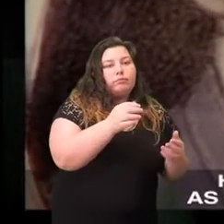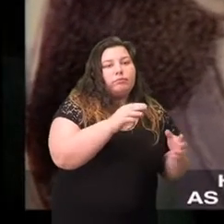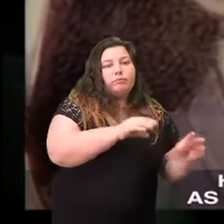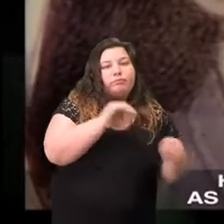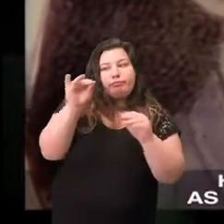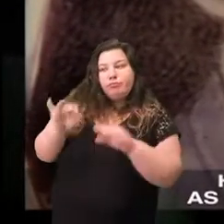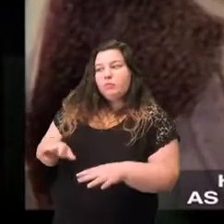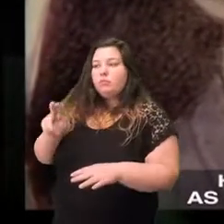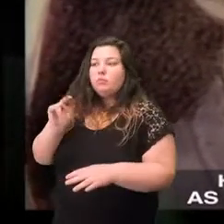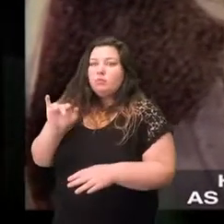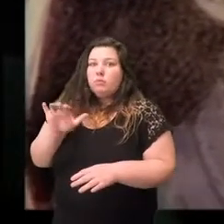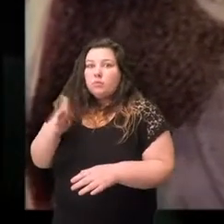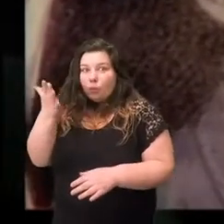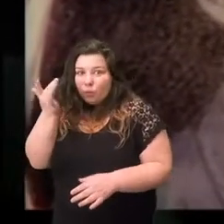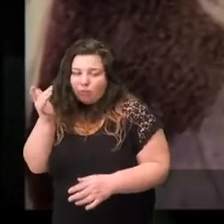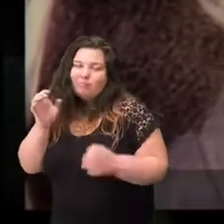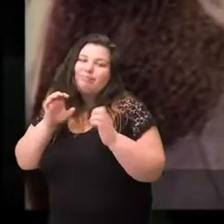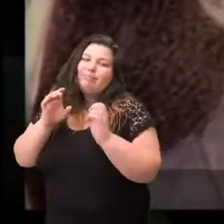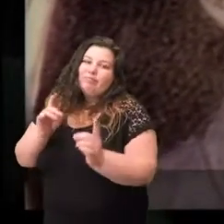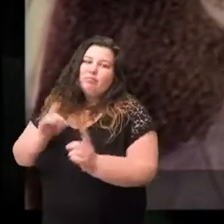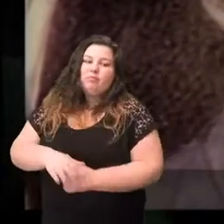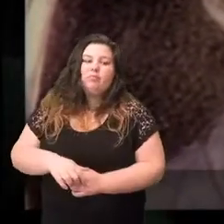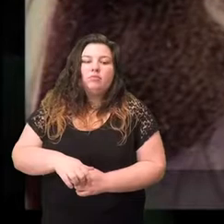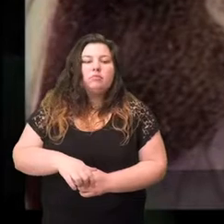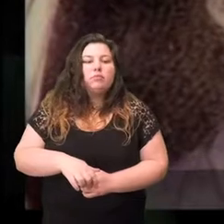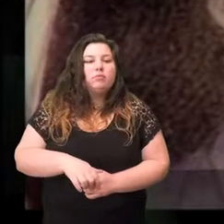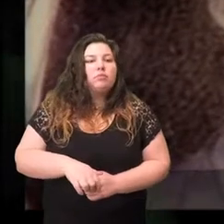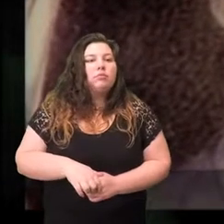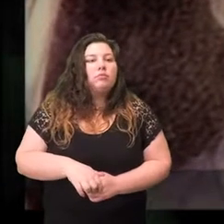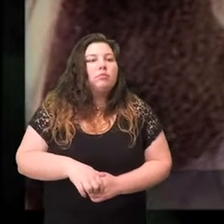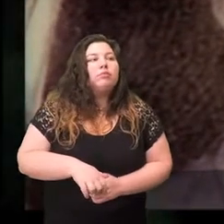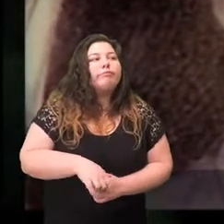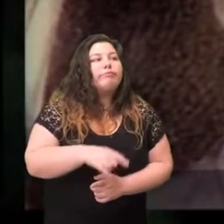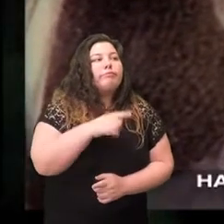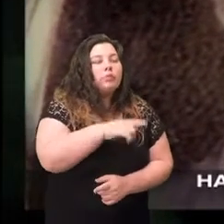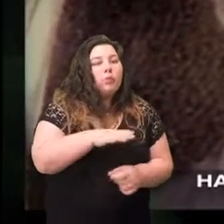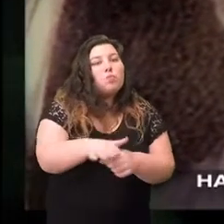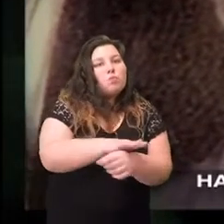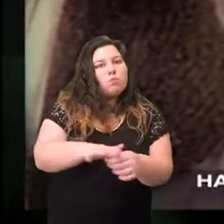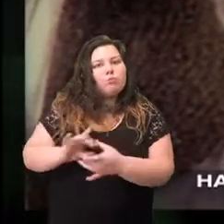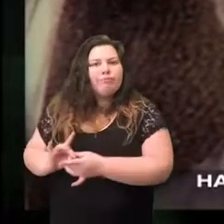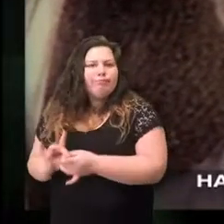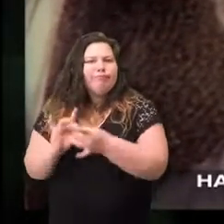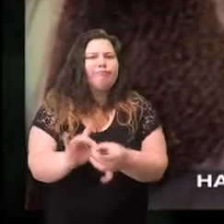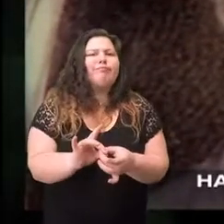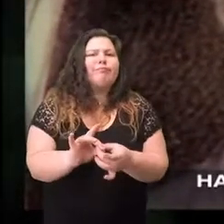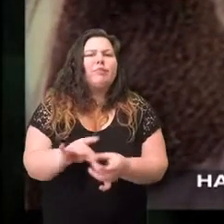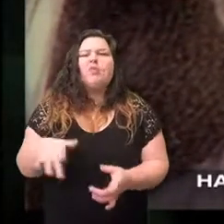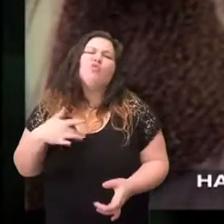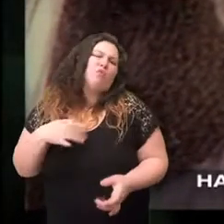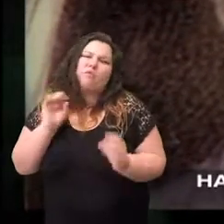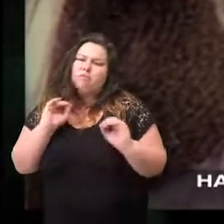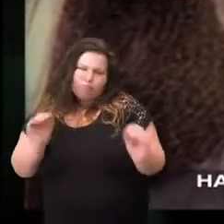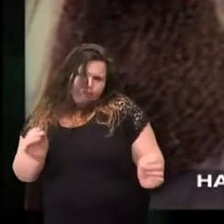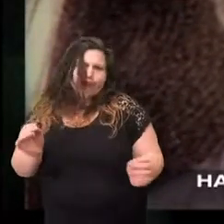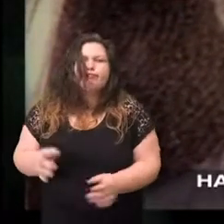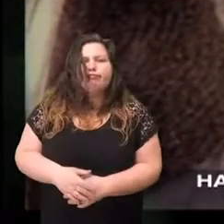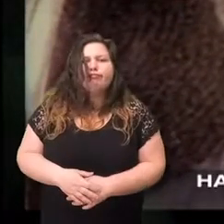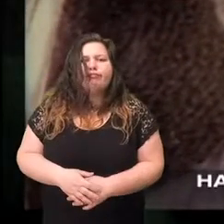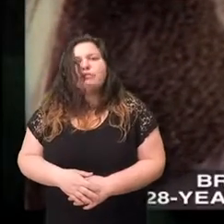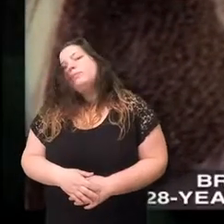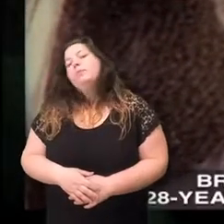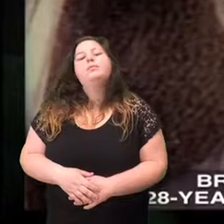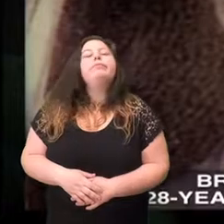City as a teenager to be educated unlike most of his fellow citizens Hamilton has no attachment to any local